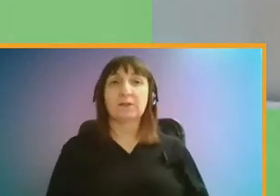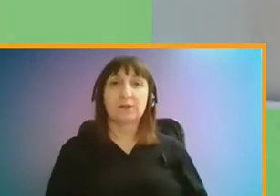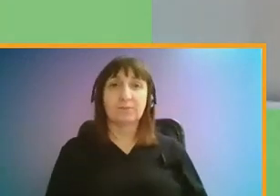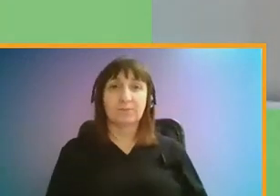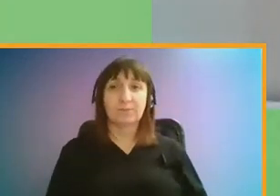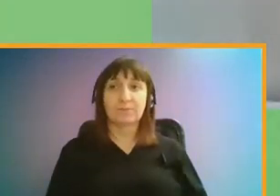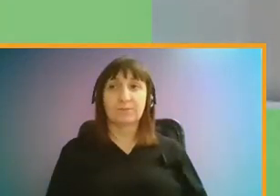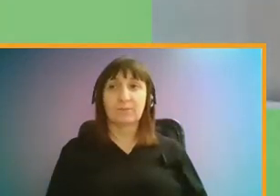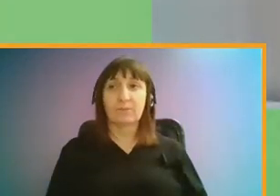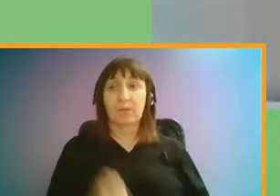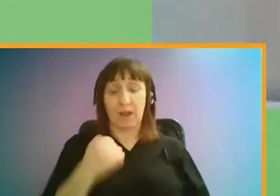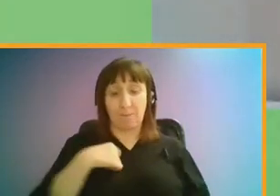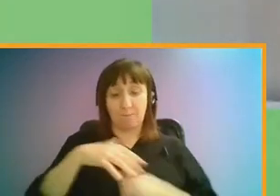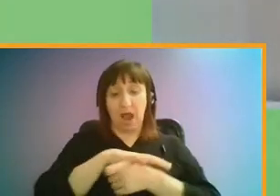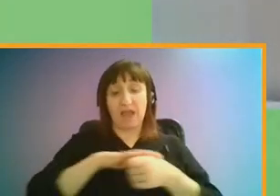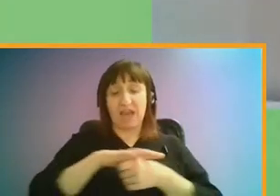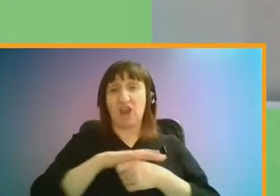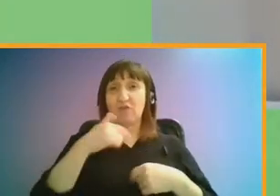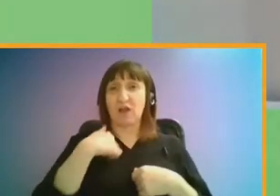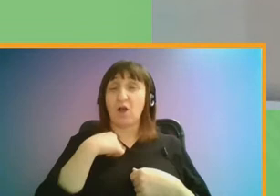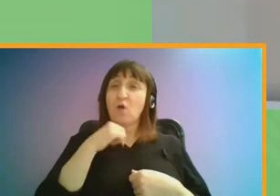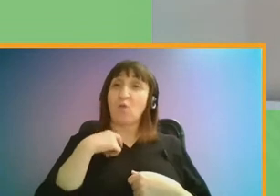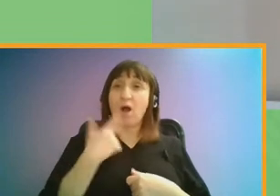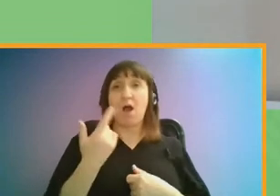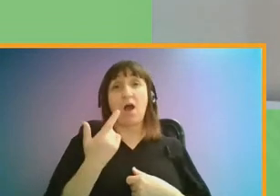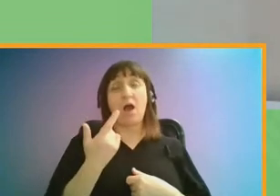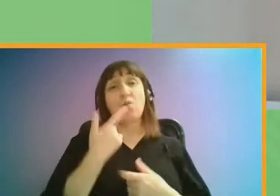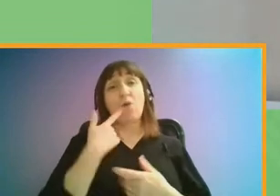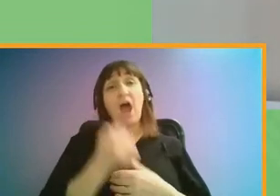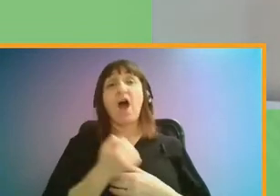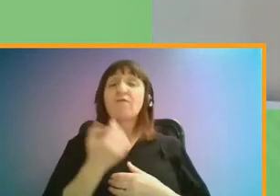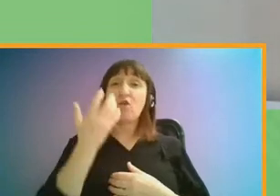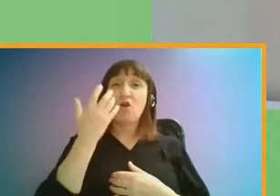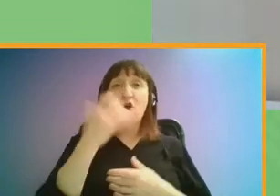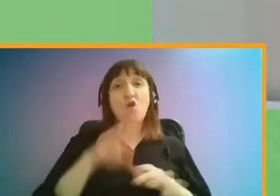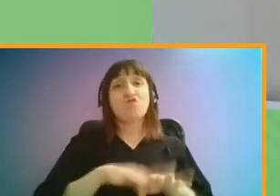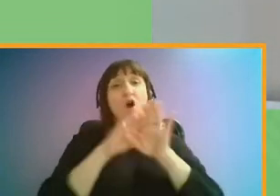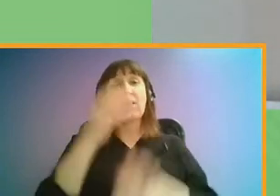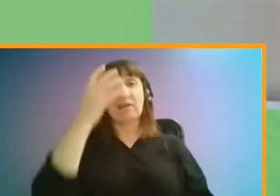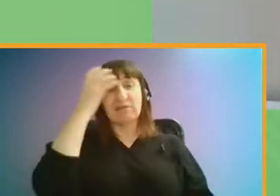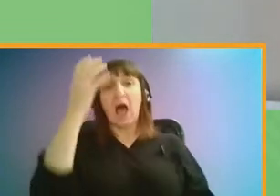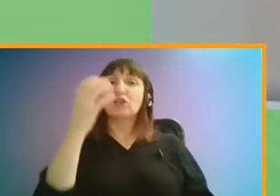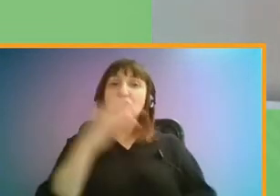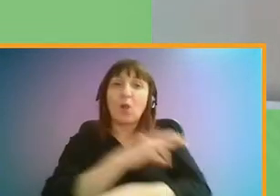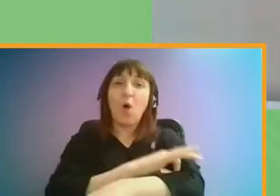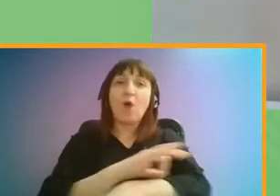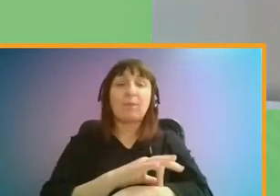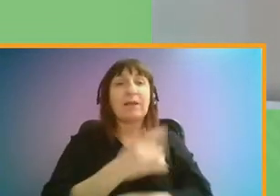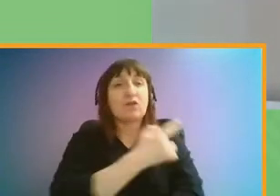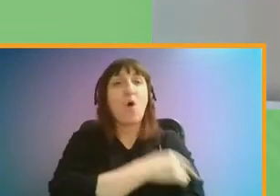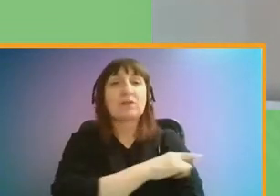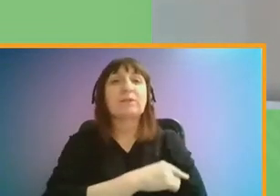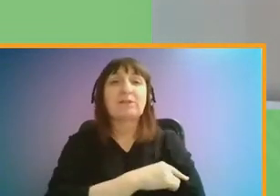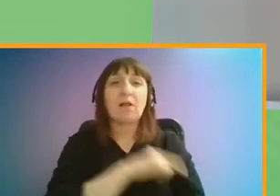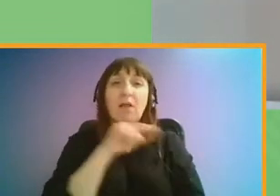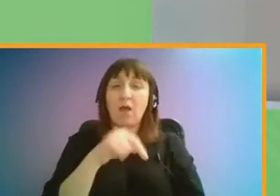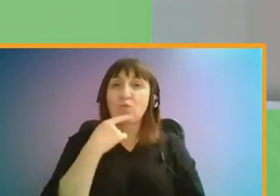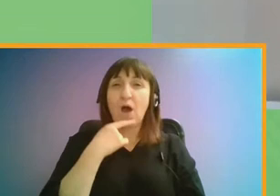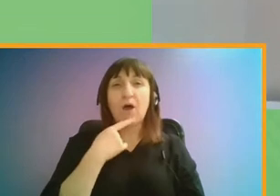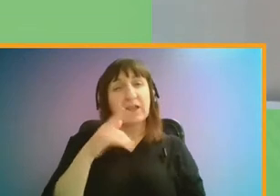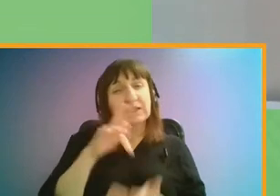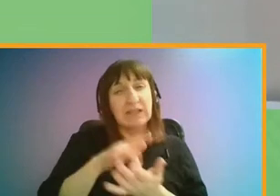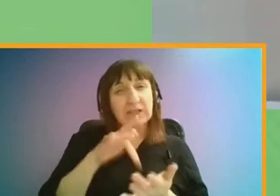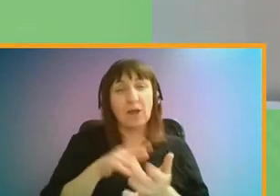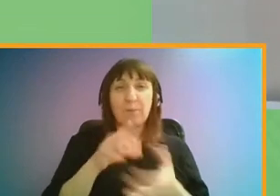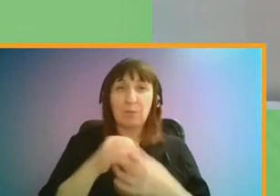we have the Royal National Orthopaedic Hospital which is one of the centres for dealing with people with spinal